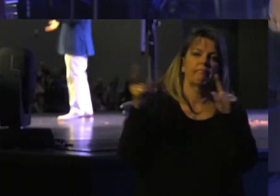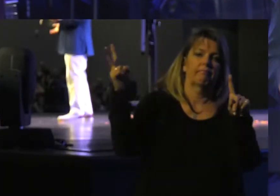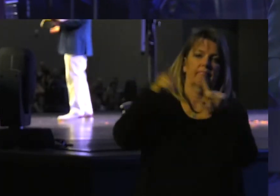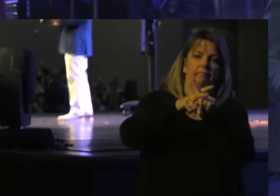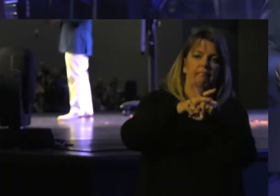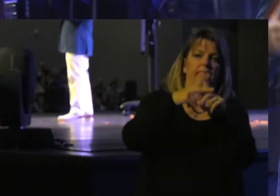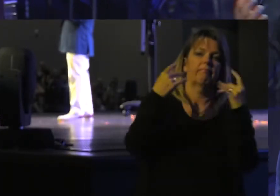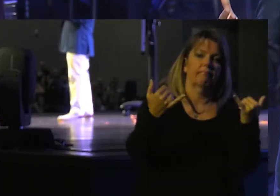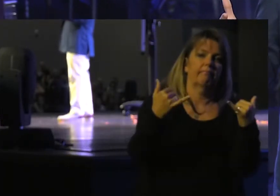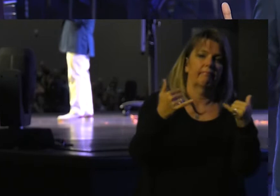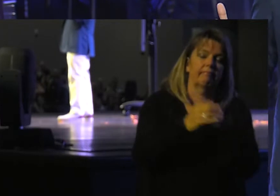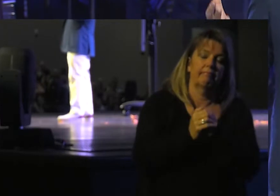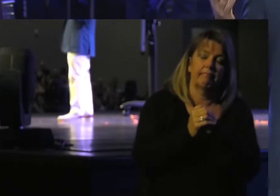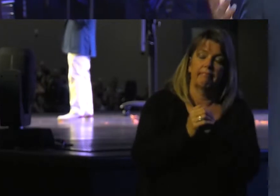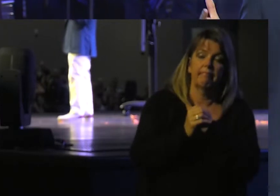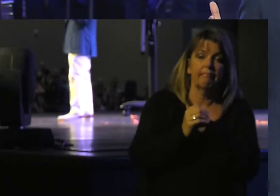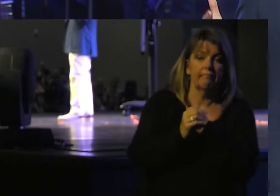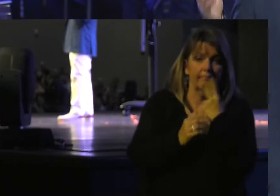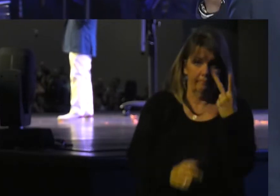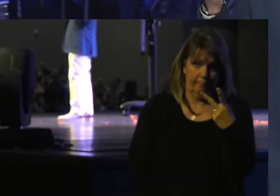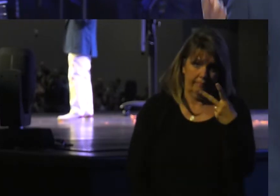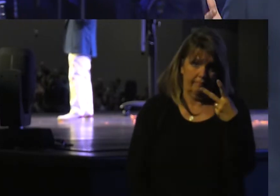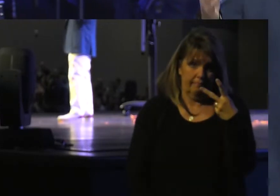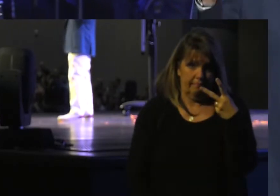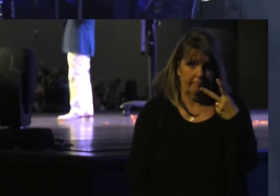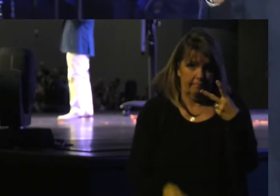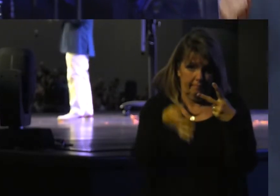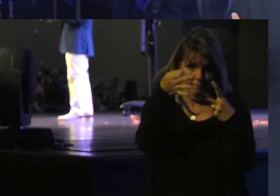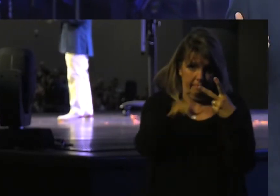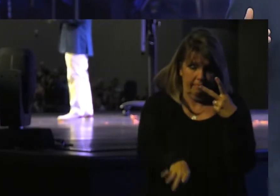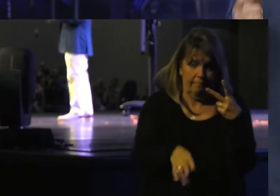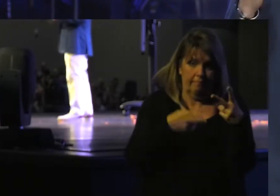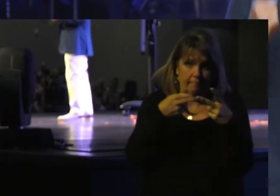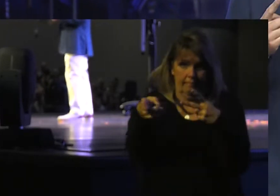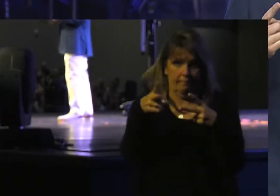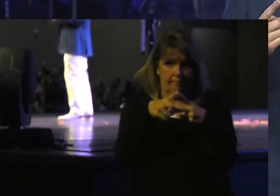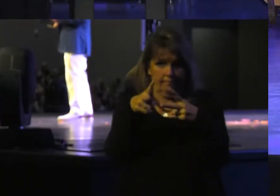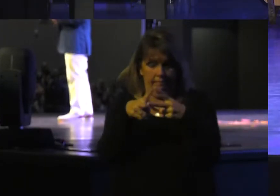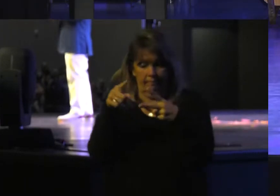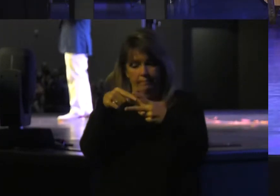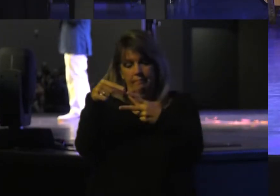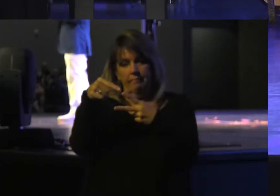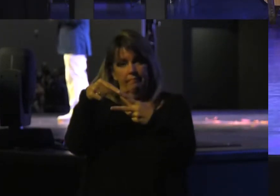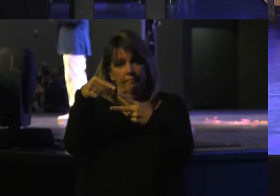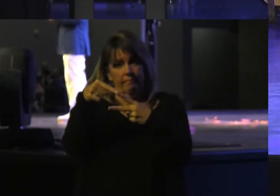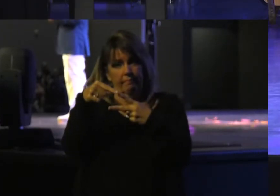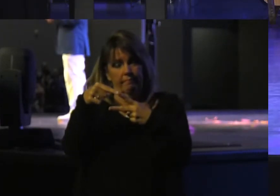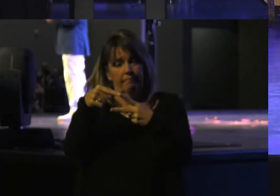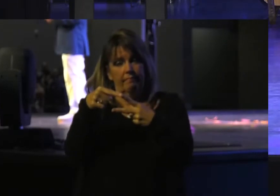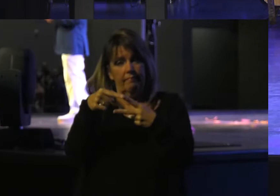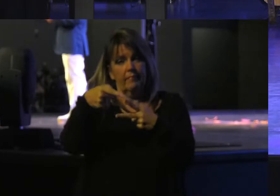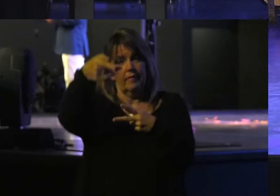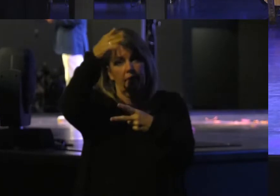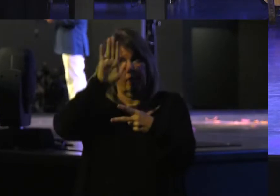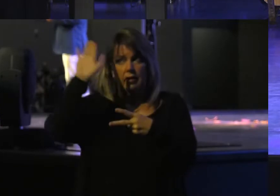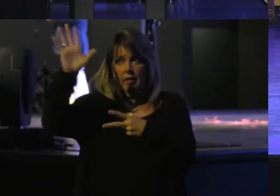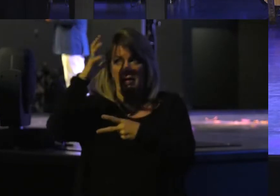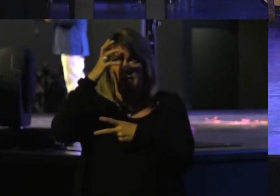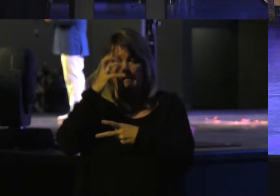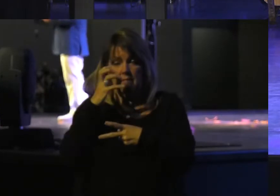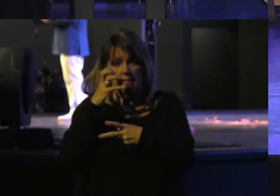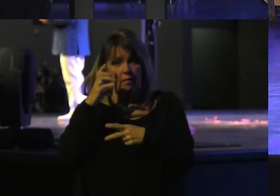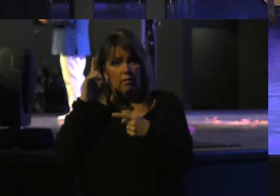today. I want to give you two simple truths. One, the anger of God